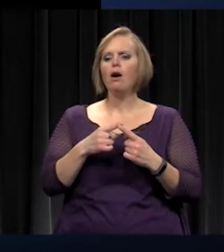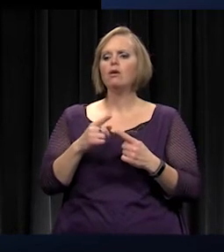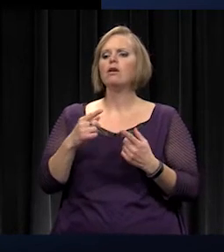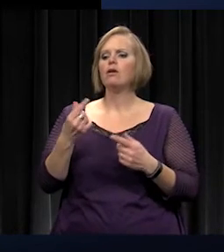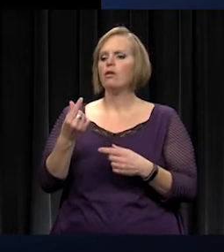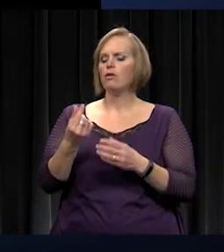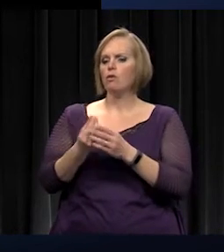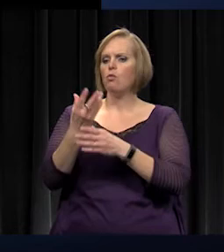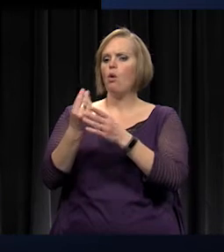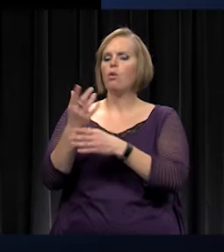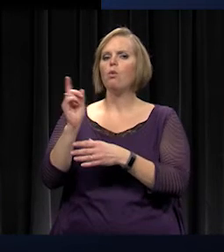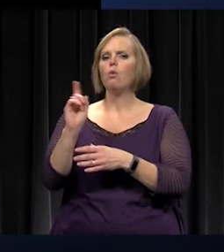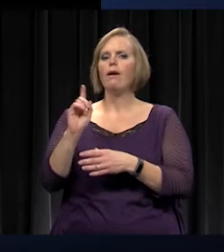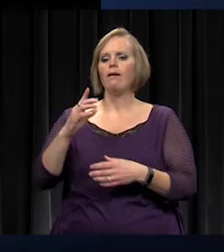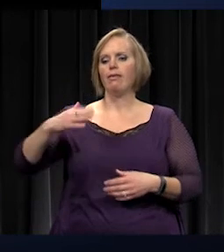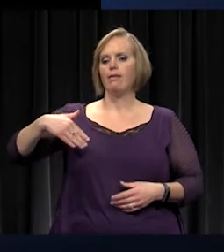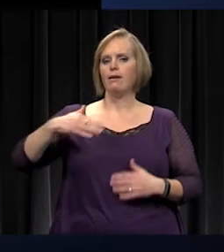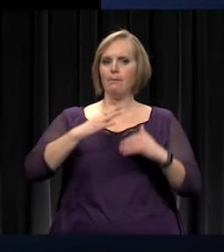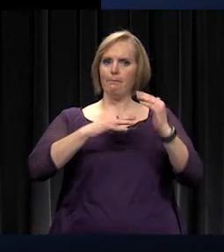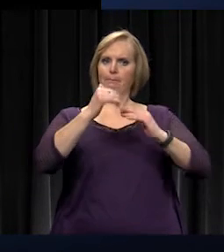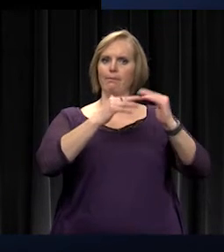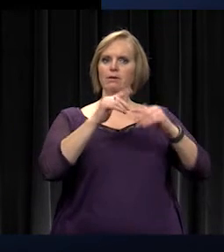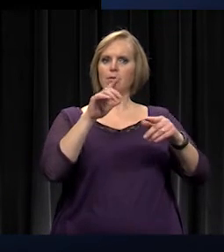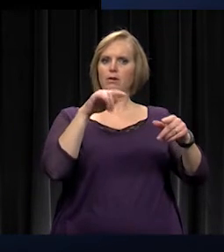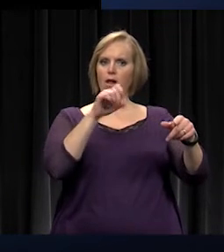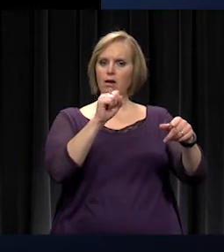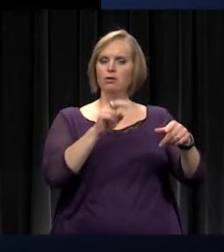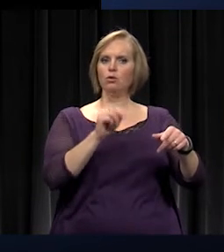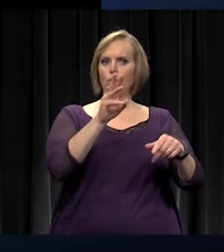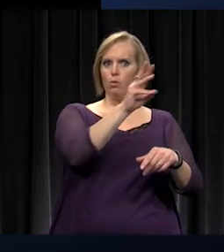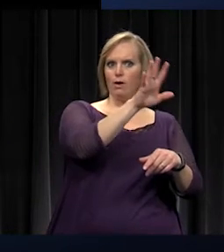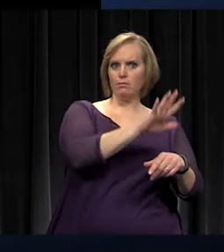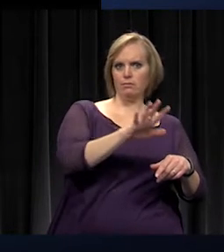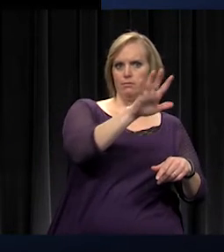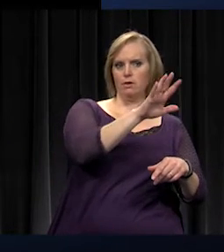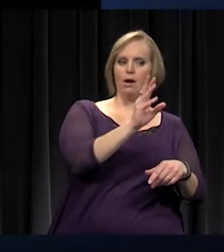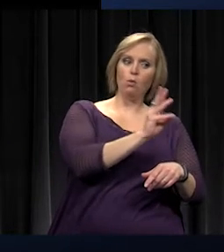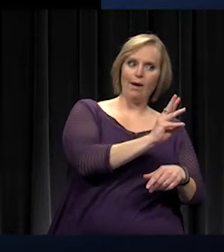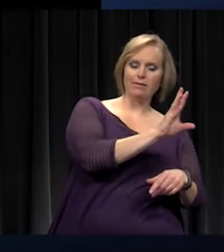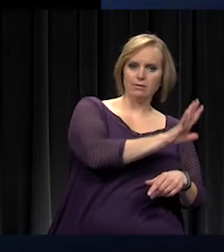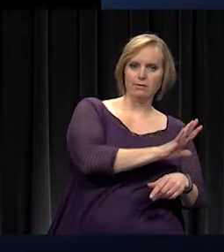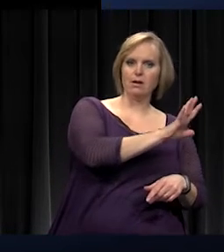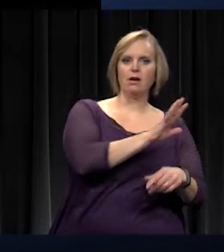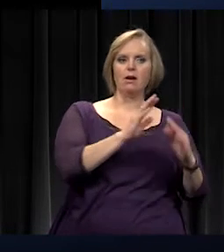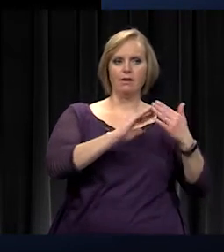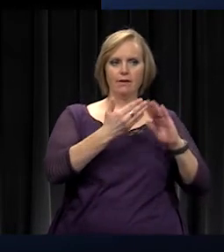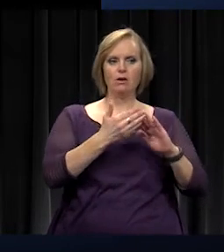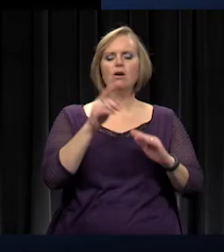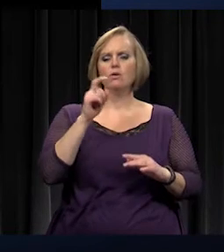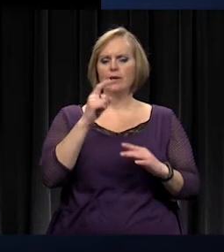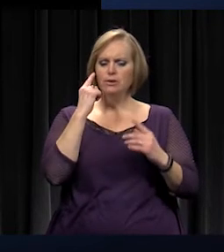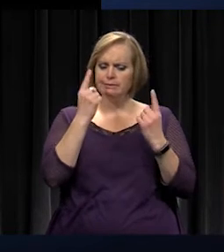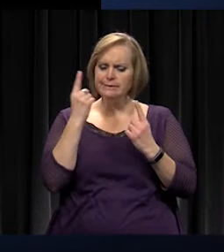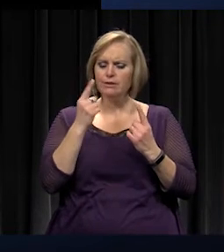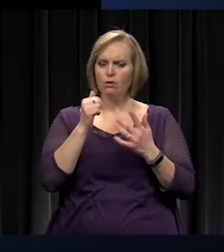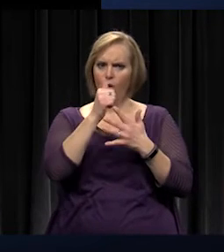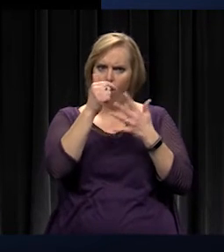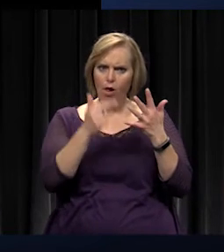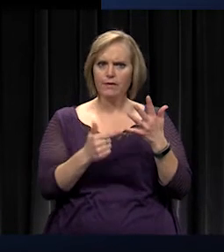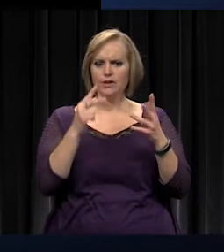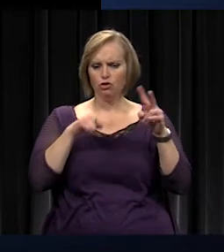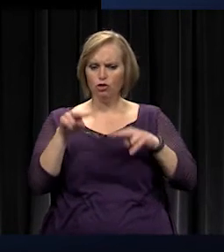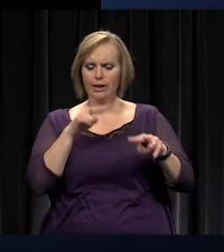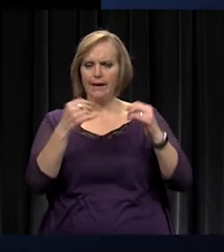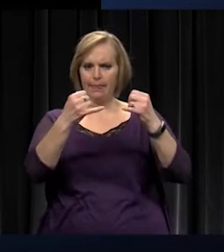were in the northwest, west side of town, and we needed to be considering all those things as we looked at boundary options. We